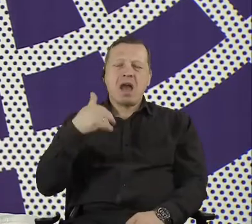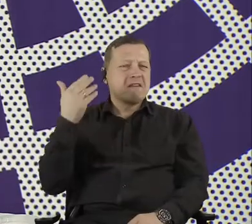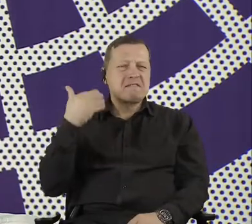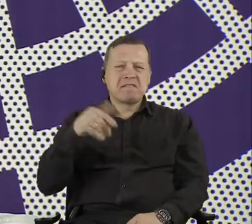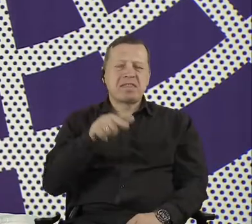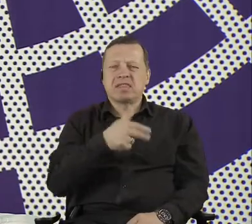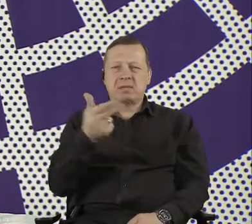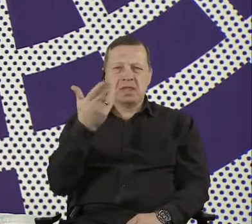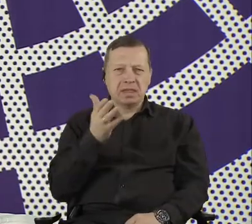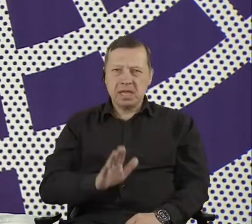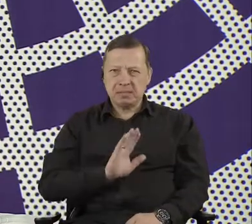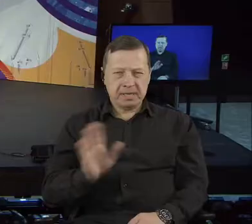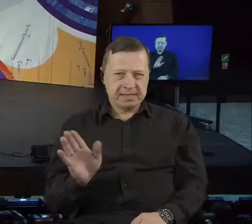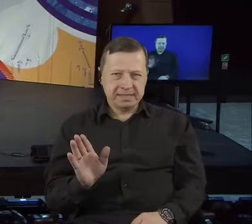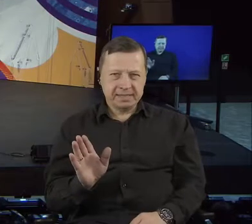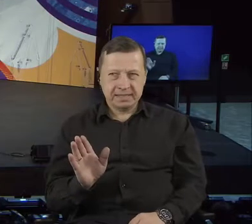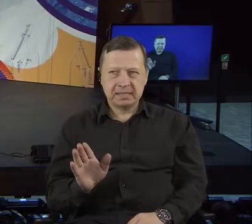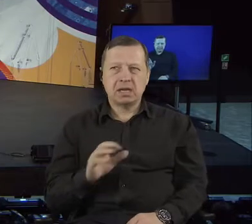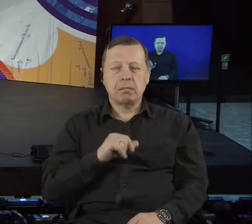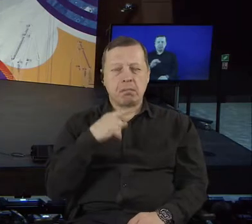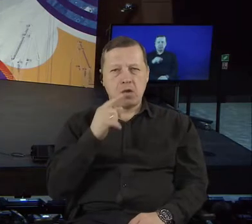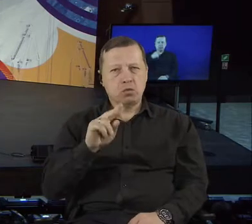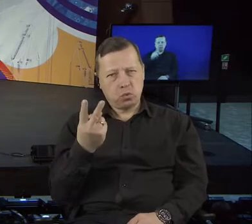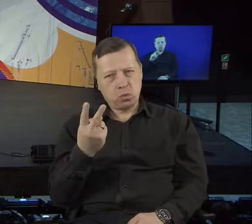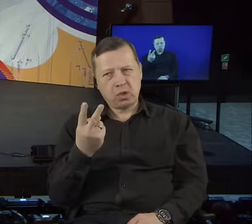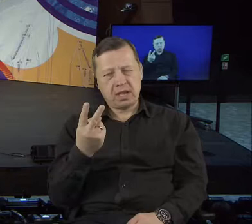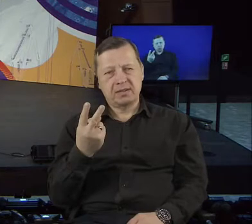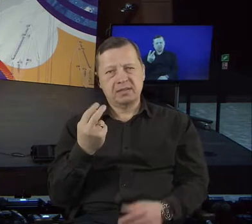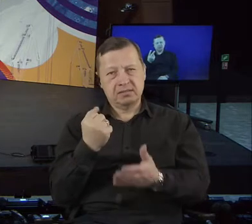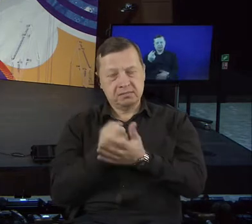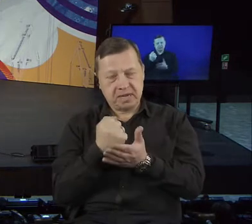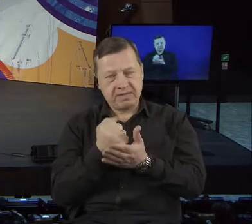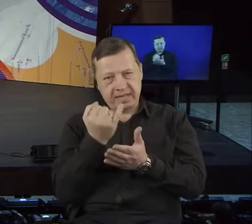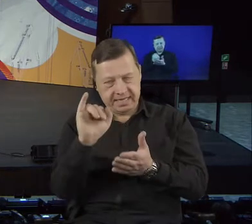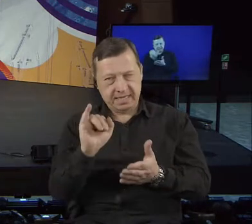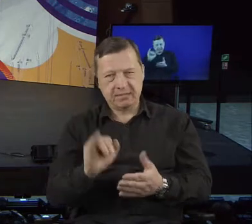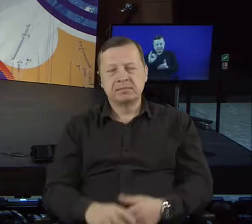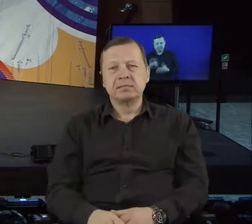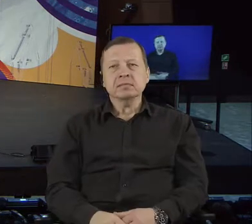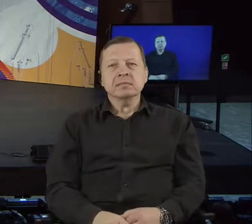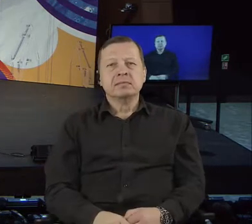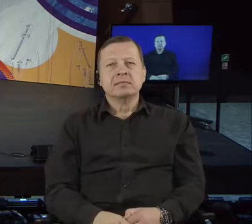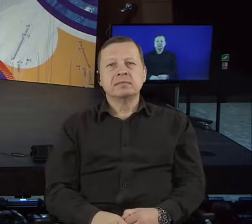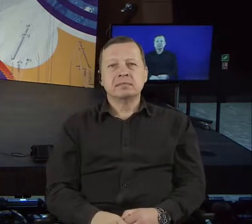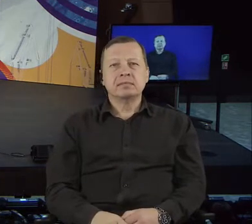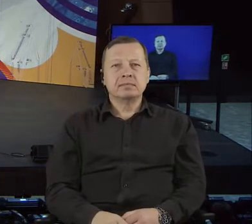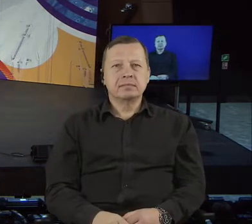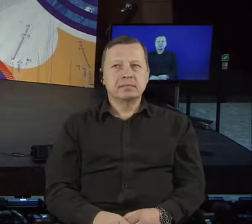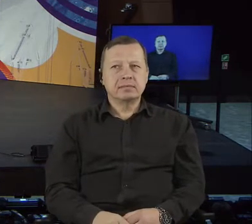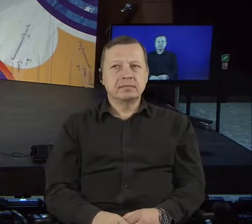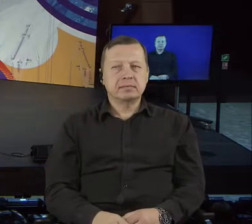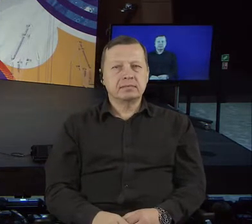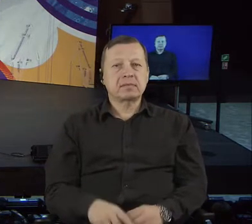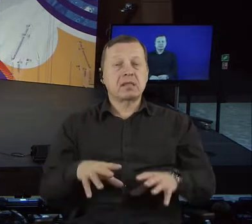other side of the coin. What I see in Estonia starting with the kind of fears or negative